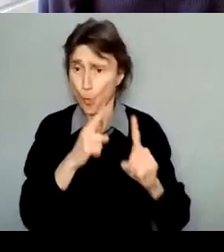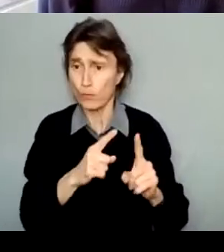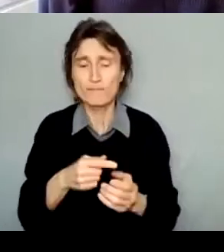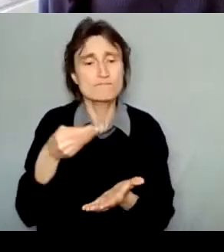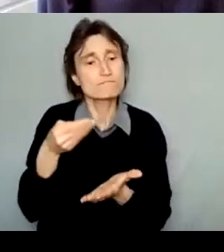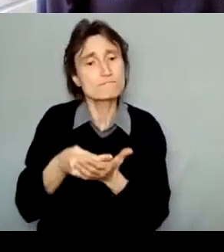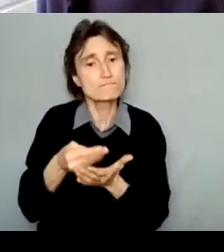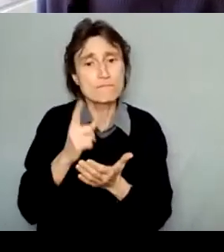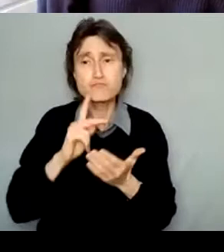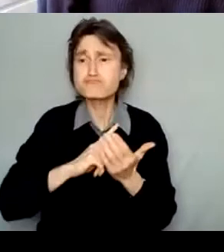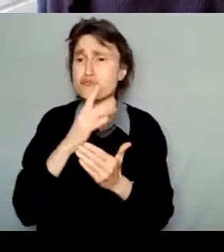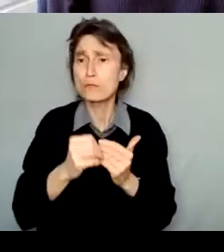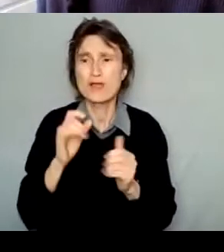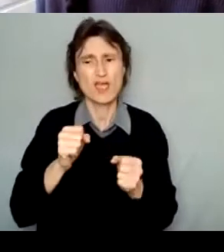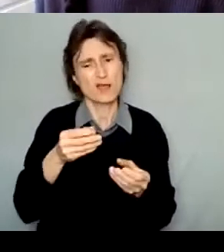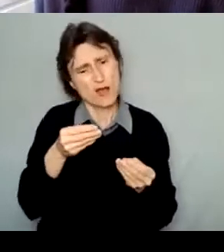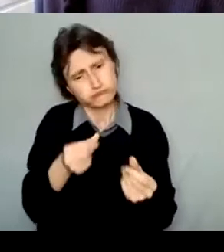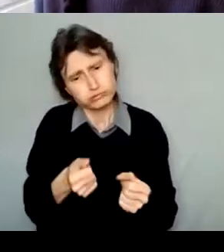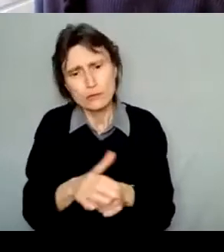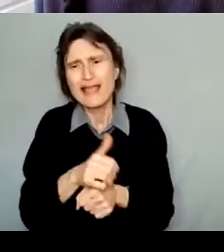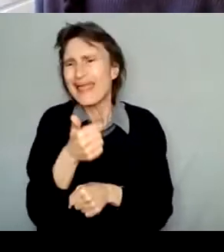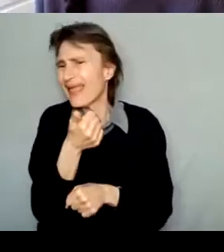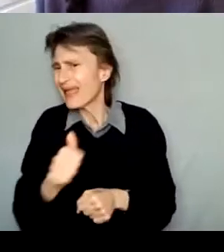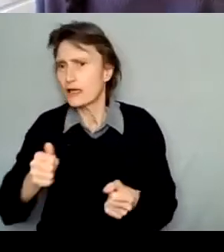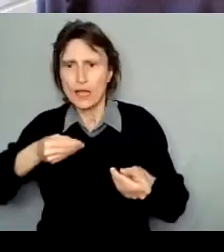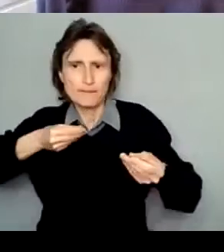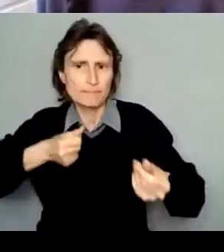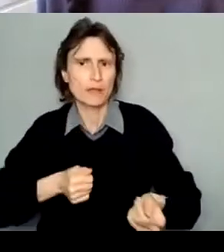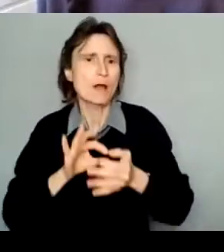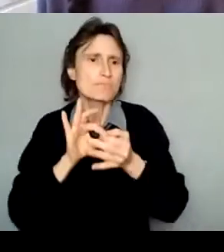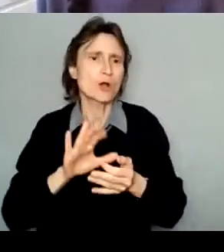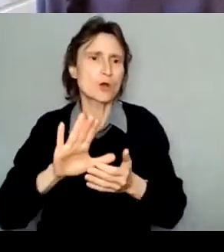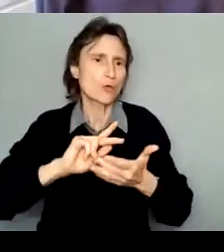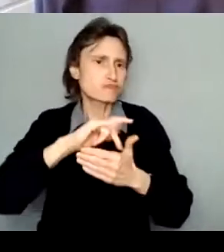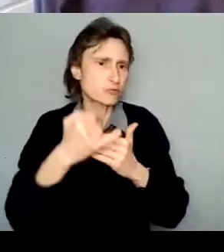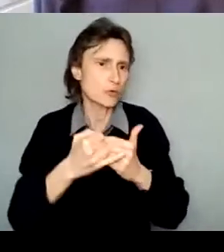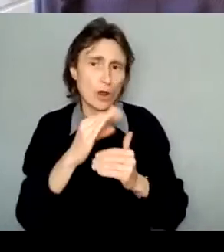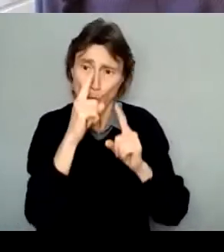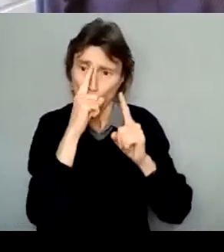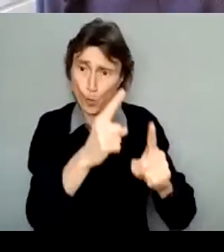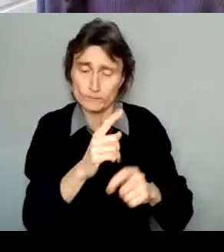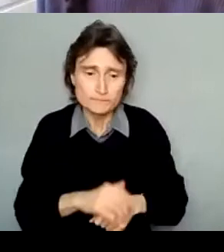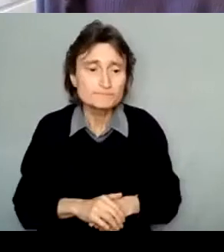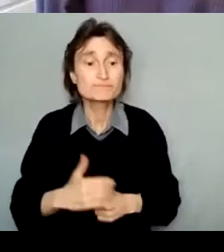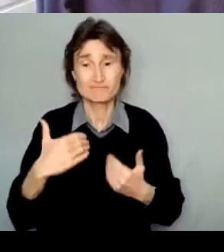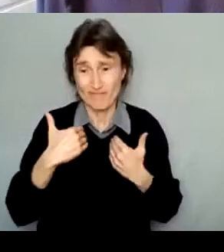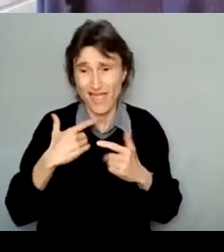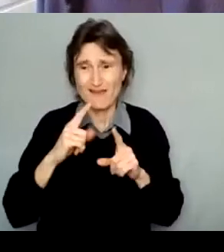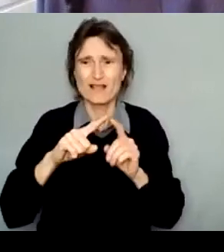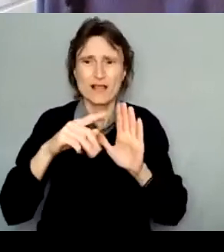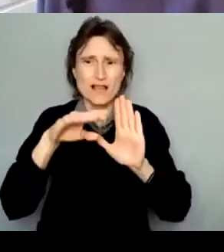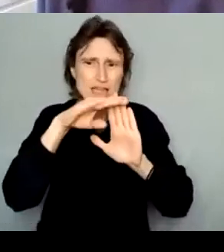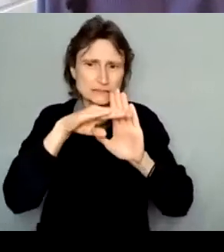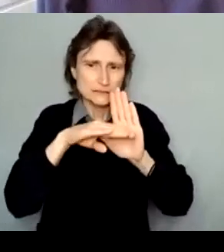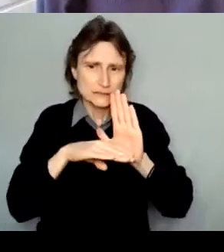towards almost any expense that are directly related to your project and its goals. There's a list of eligible expenses